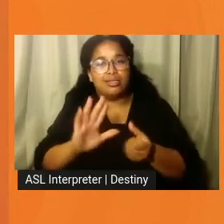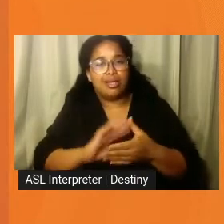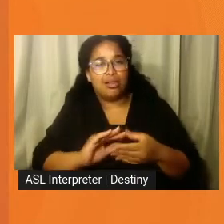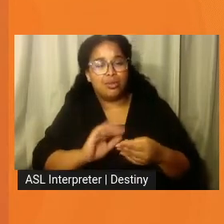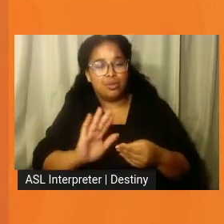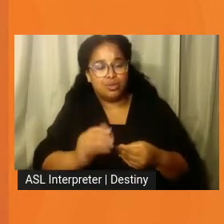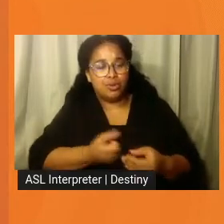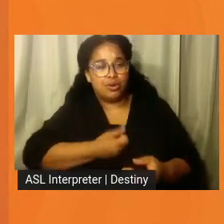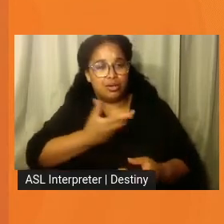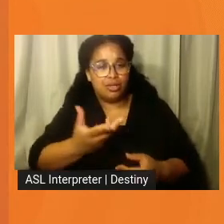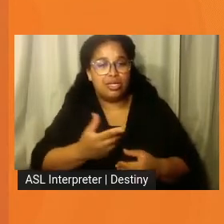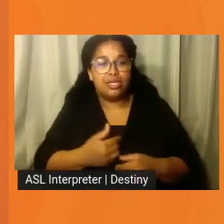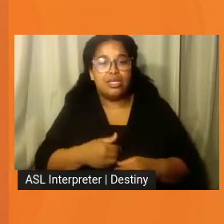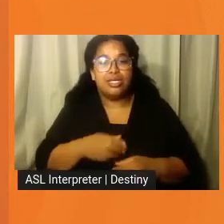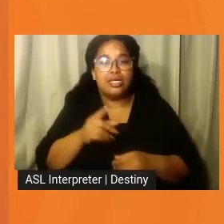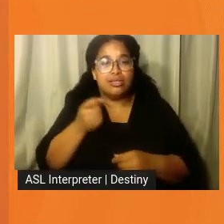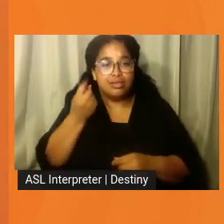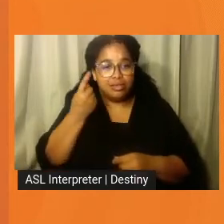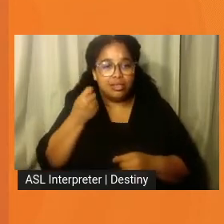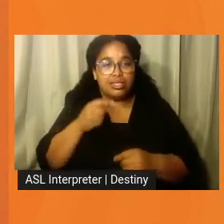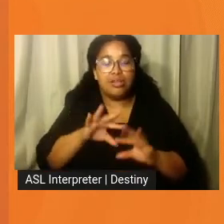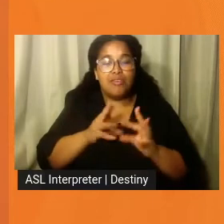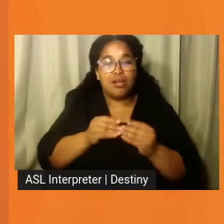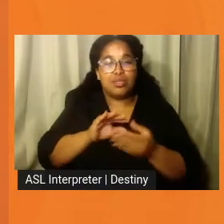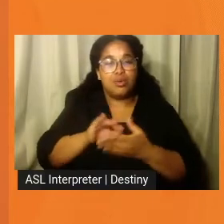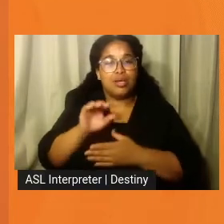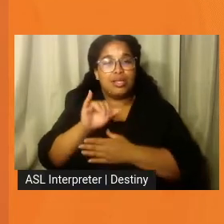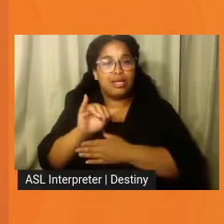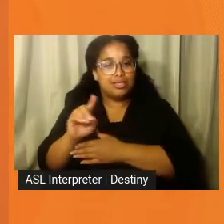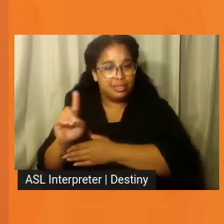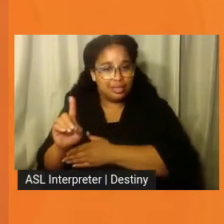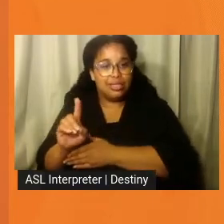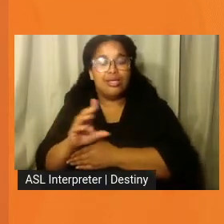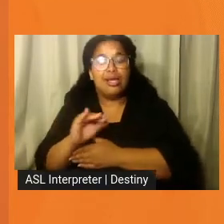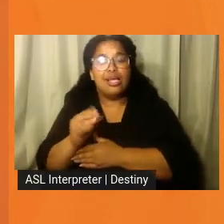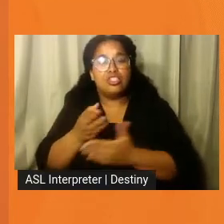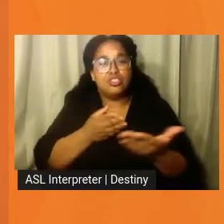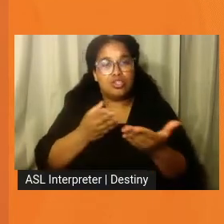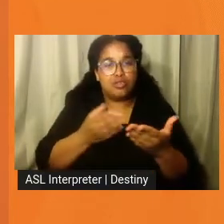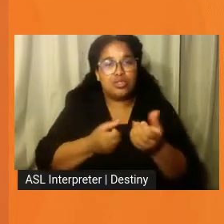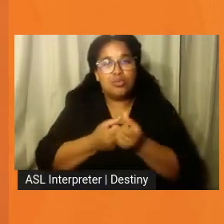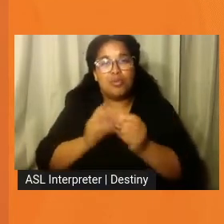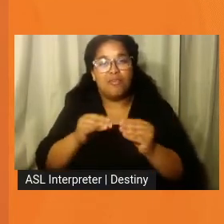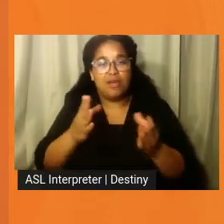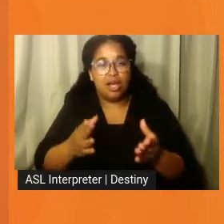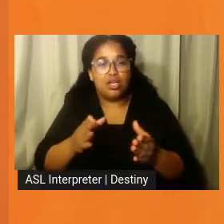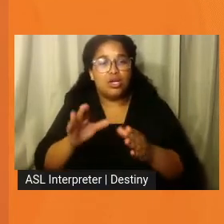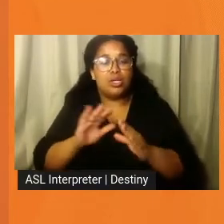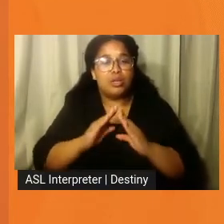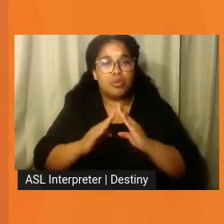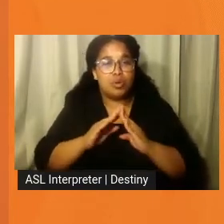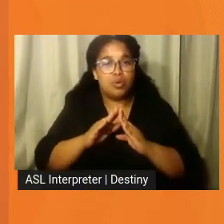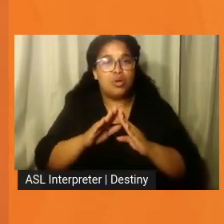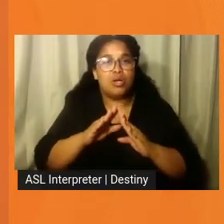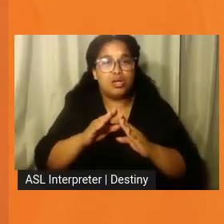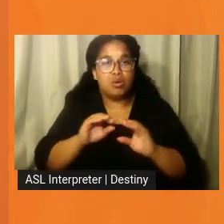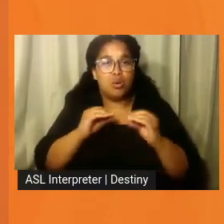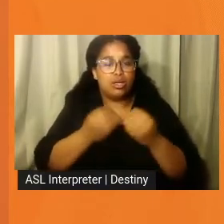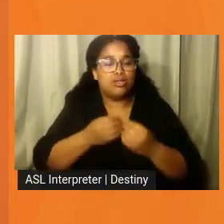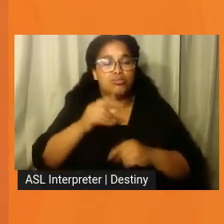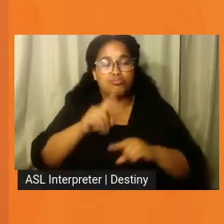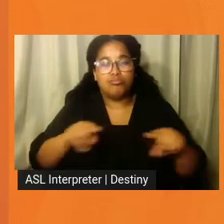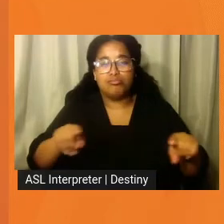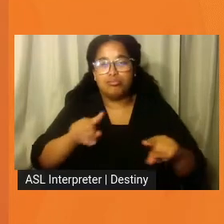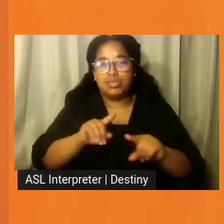developmental disabilities, their family members, service and support providers, and community organizations across all cultural backgrounds.